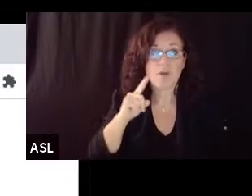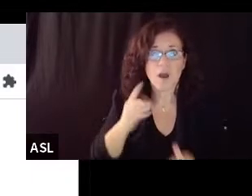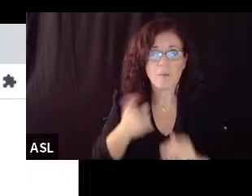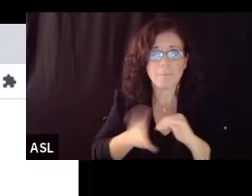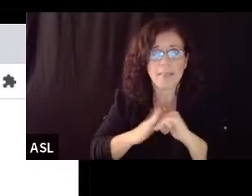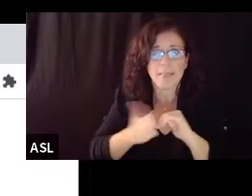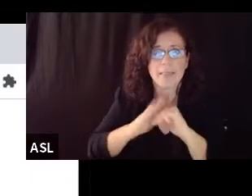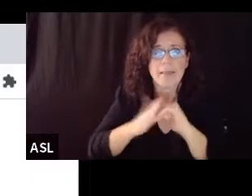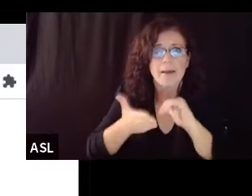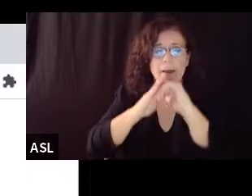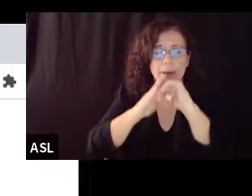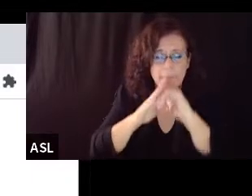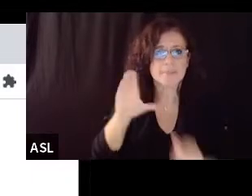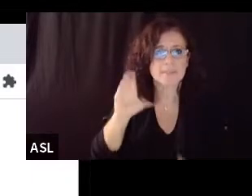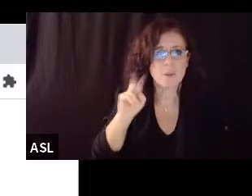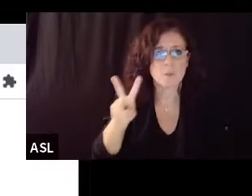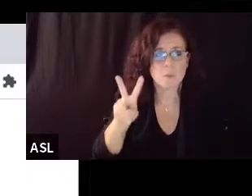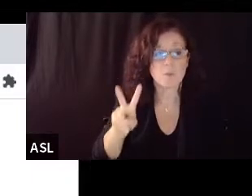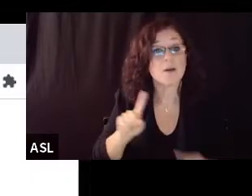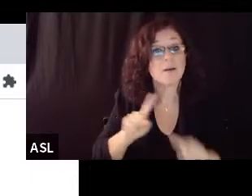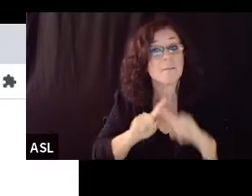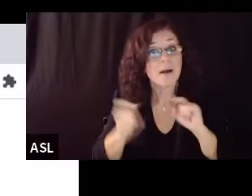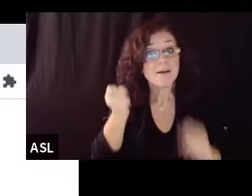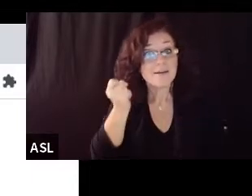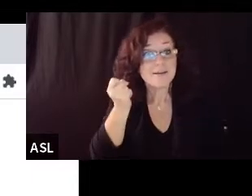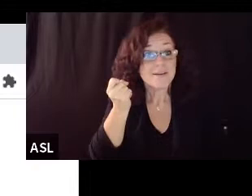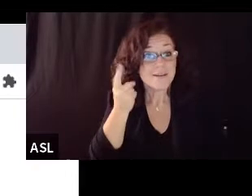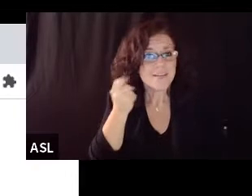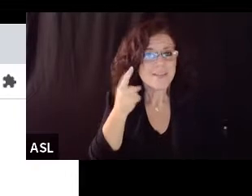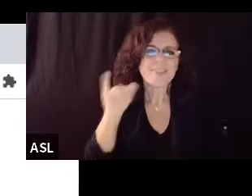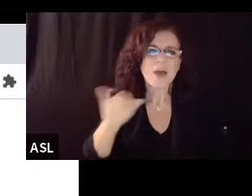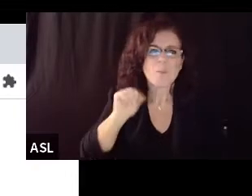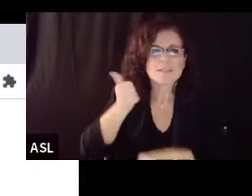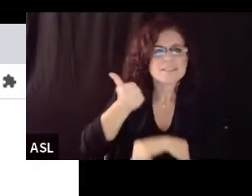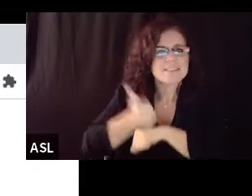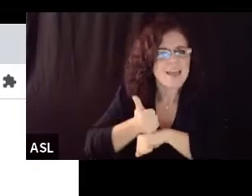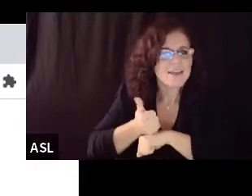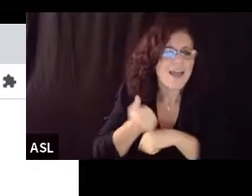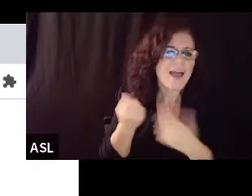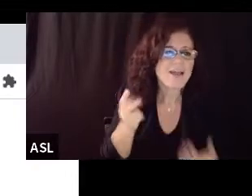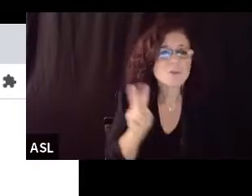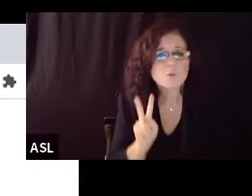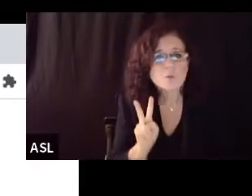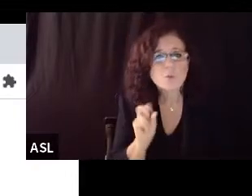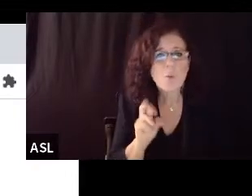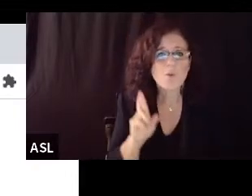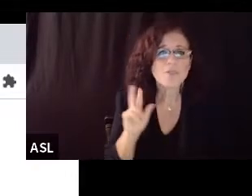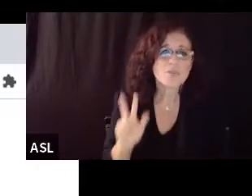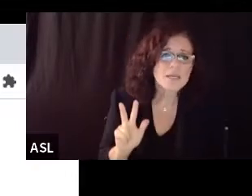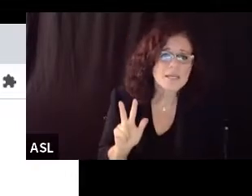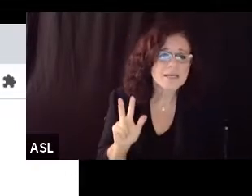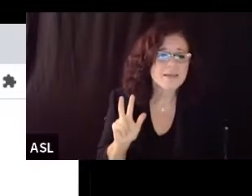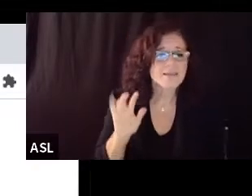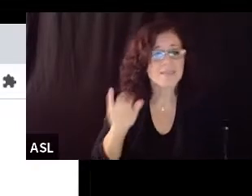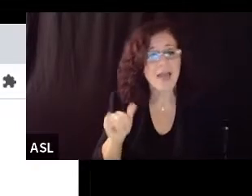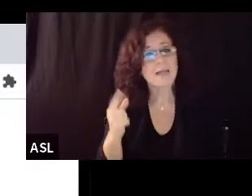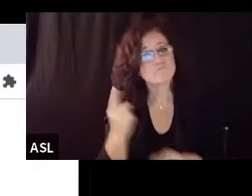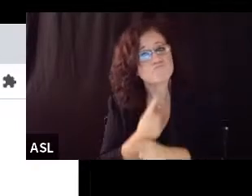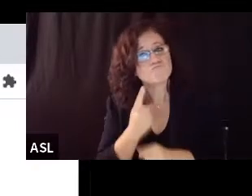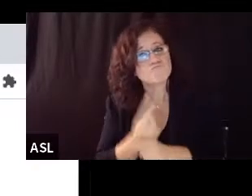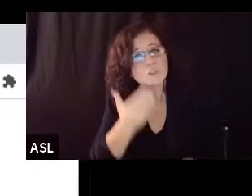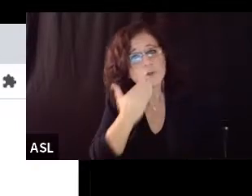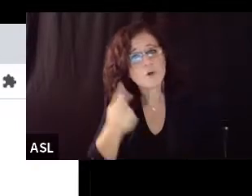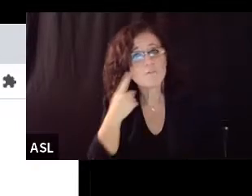at a relatively modest number of air changeovers per hour two or three which is pretty good in a normal classroom but uh